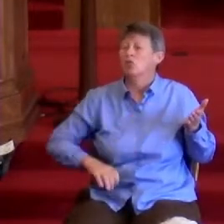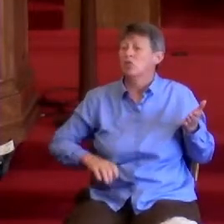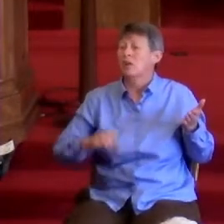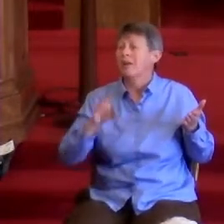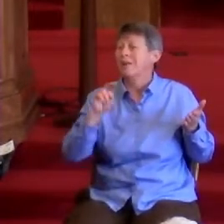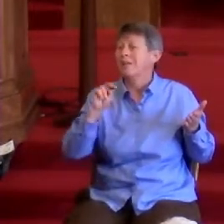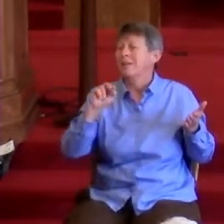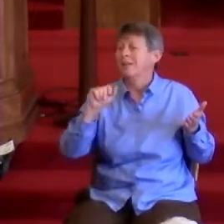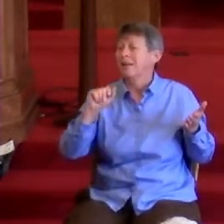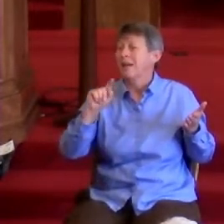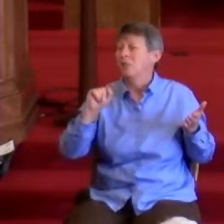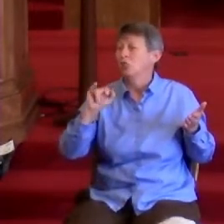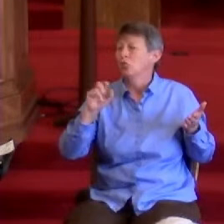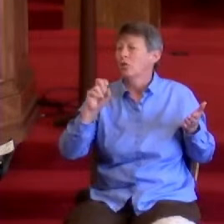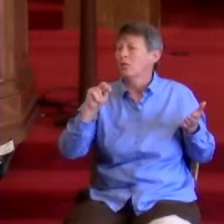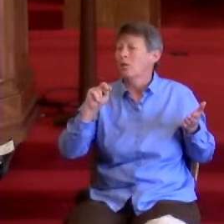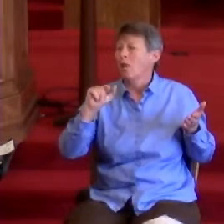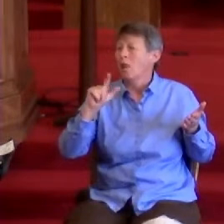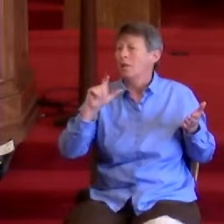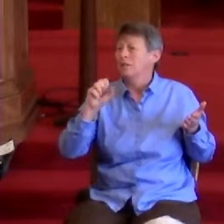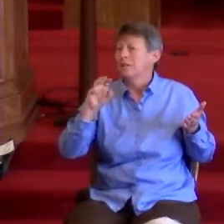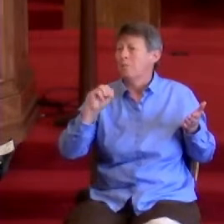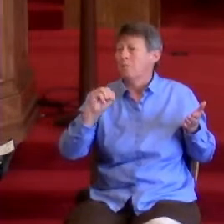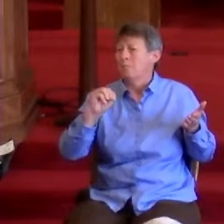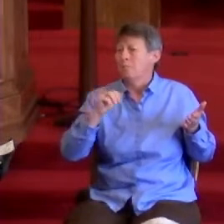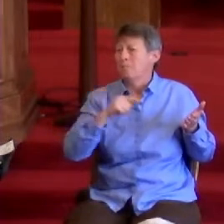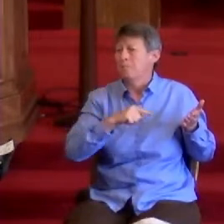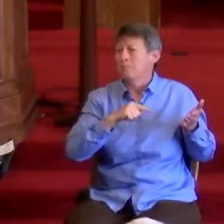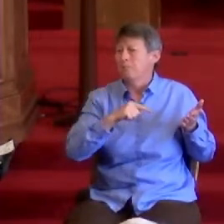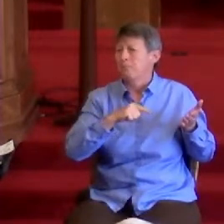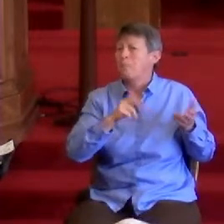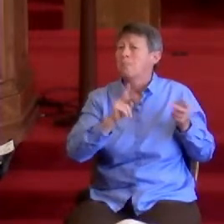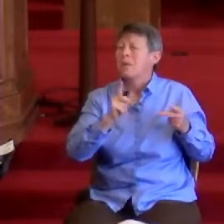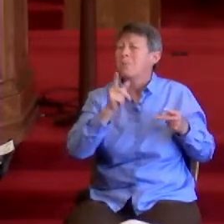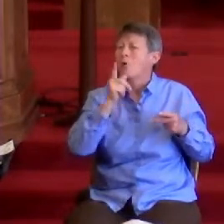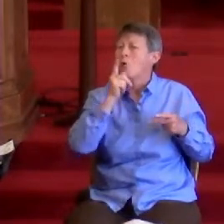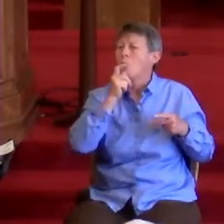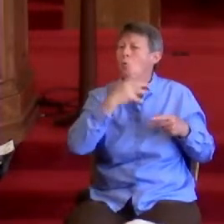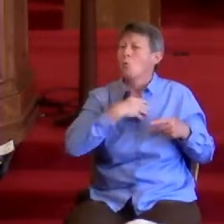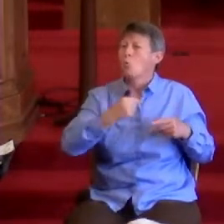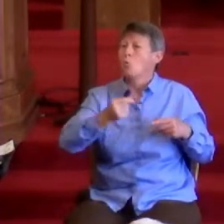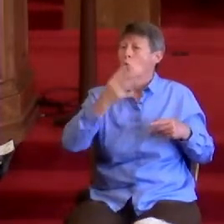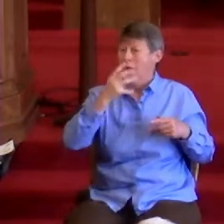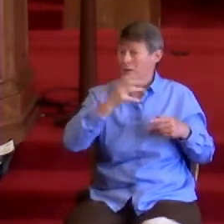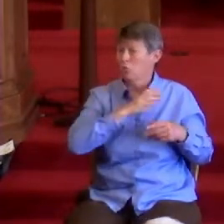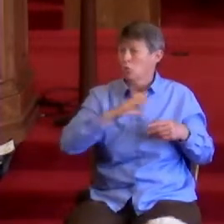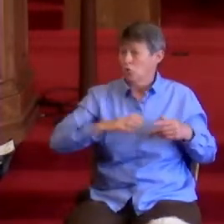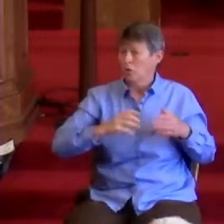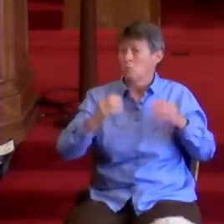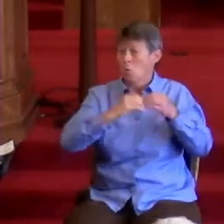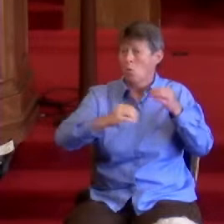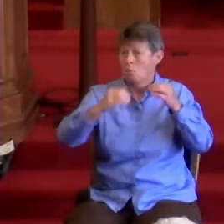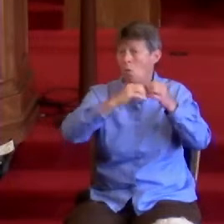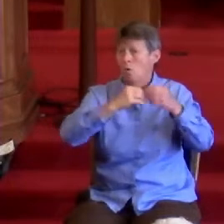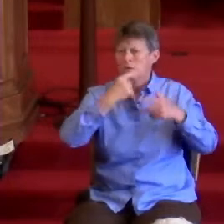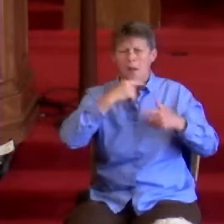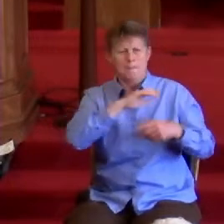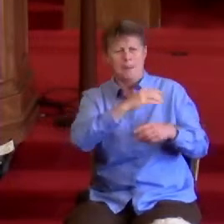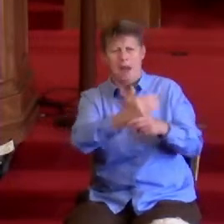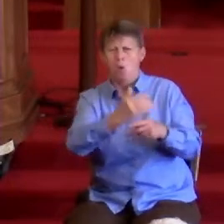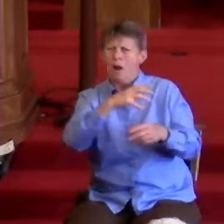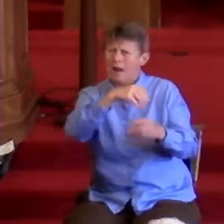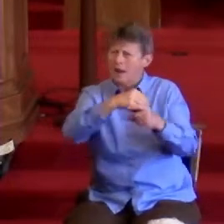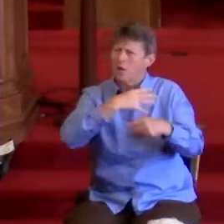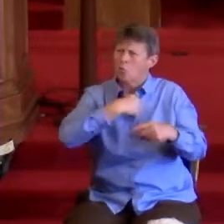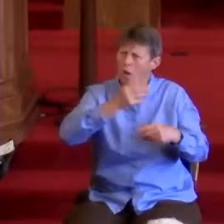And it's growing in popularity and influence among much of white Christianity. You might hear it